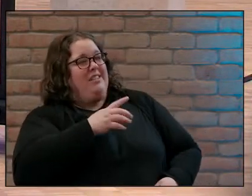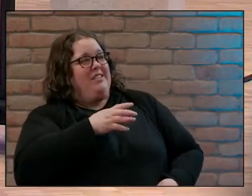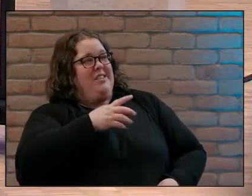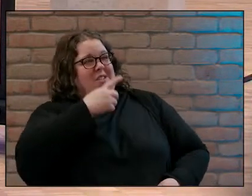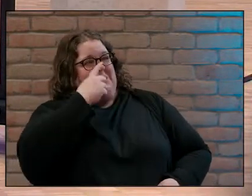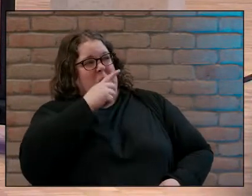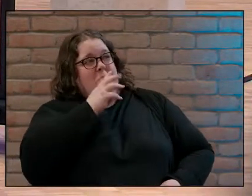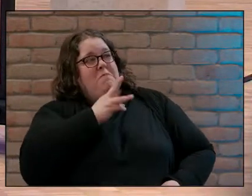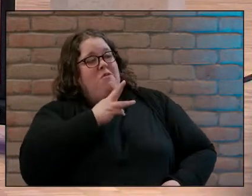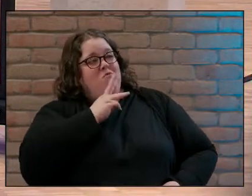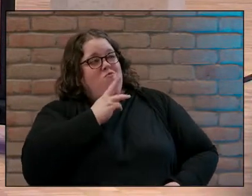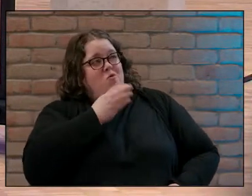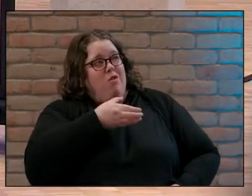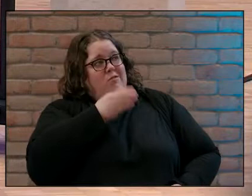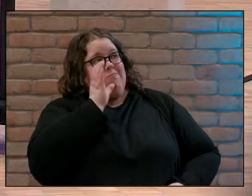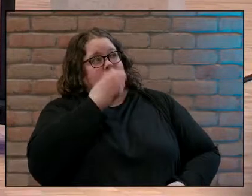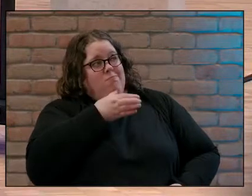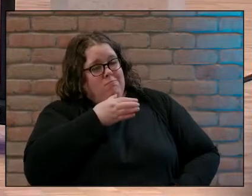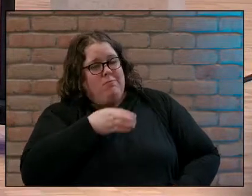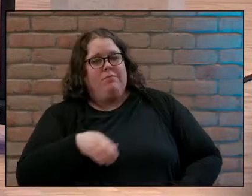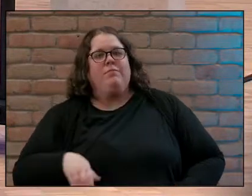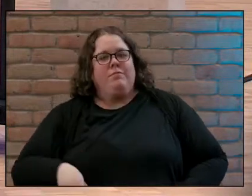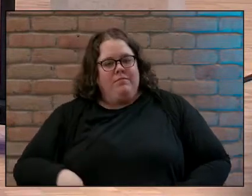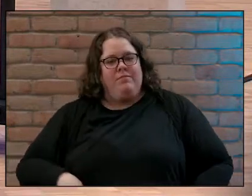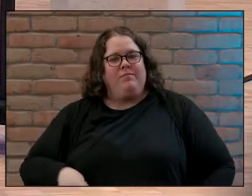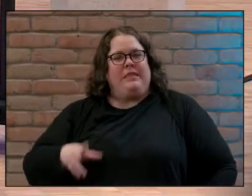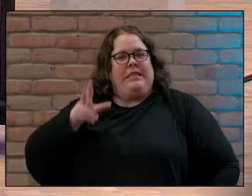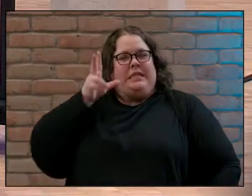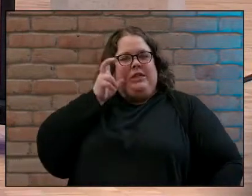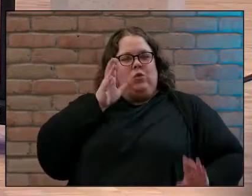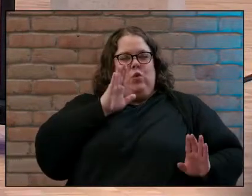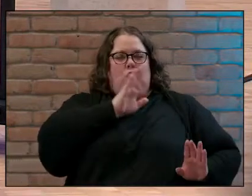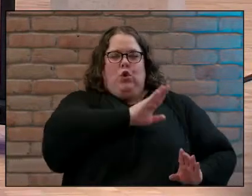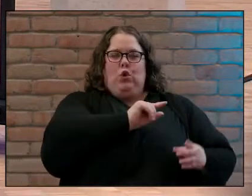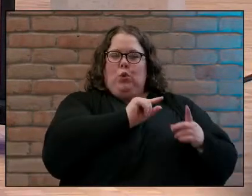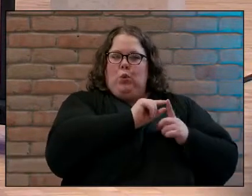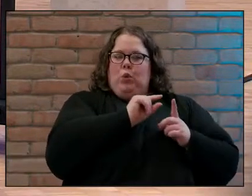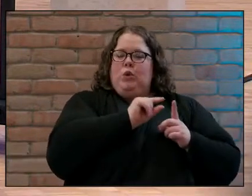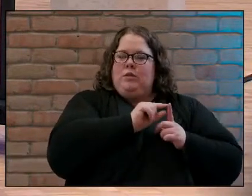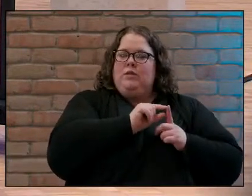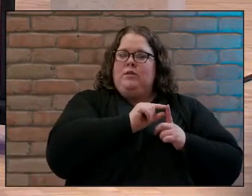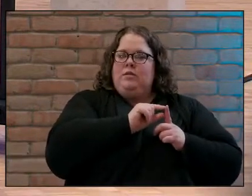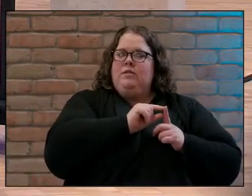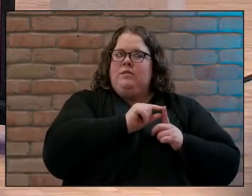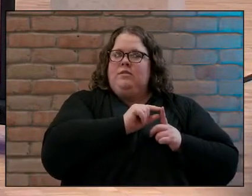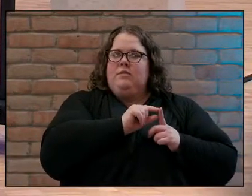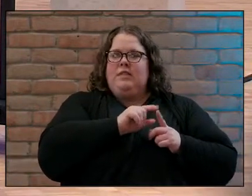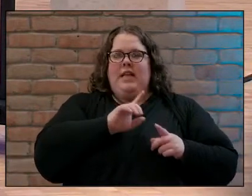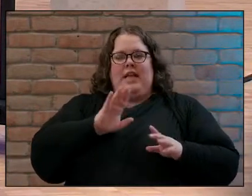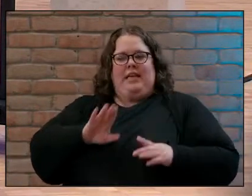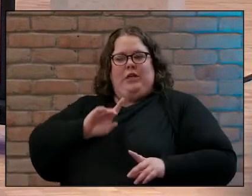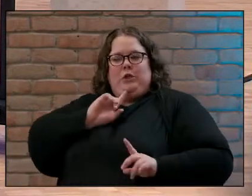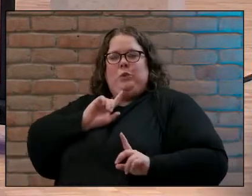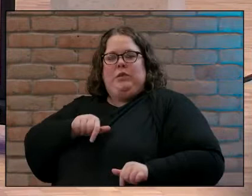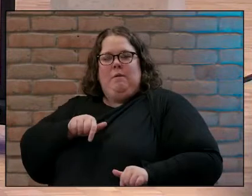conversation a little bit listen to the words that the Samaritan woman says and the way that Jesus responds to her in the